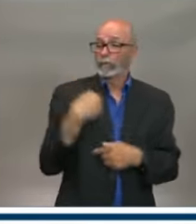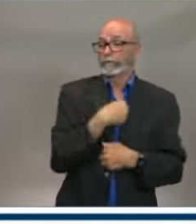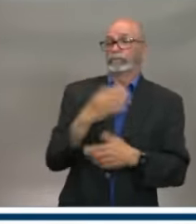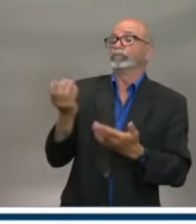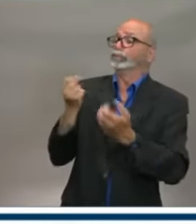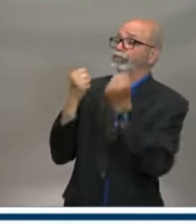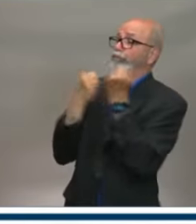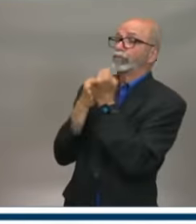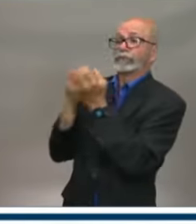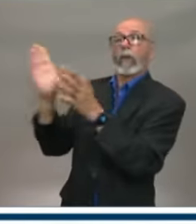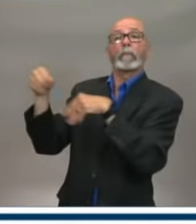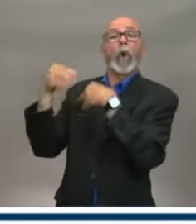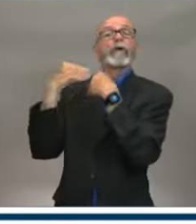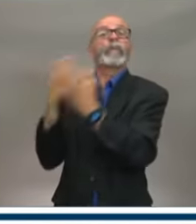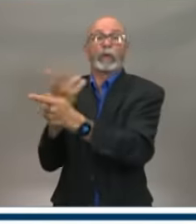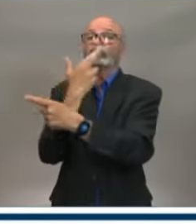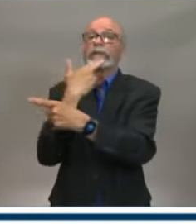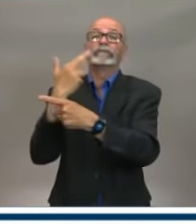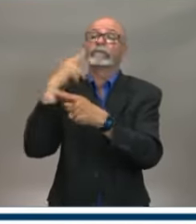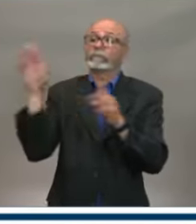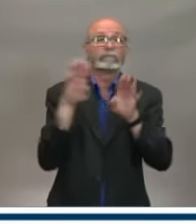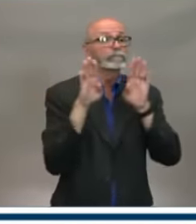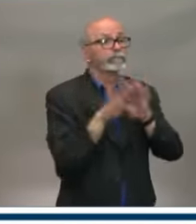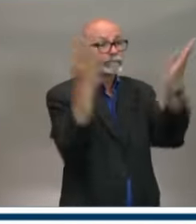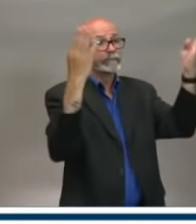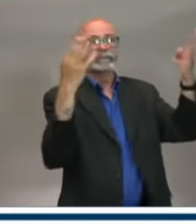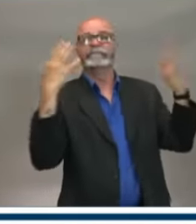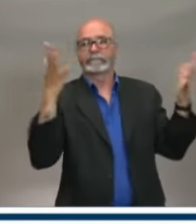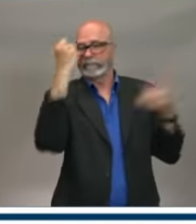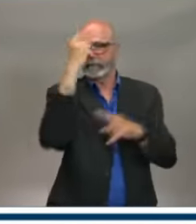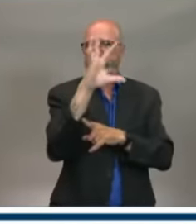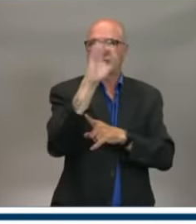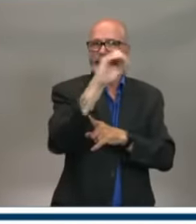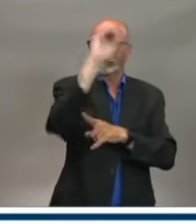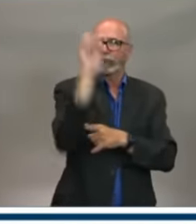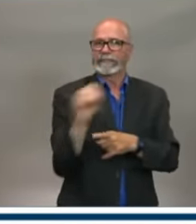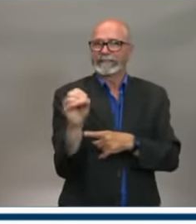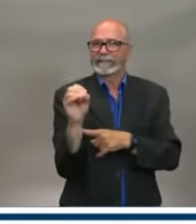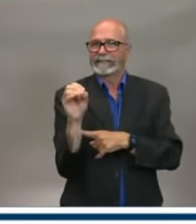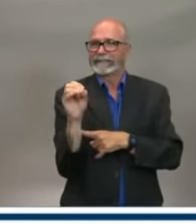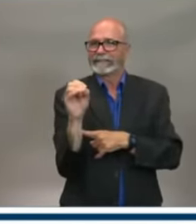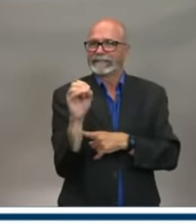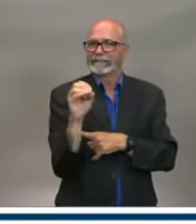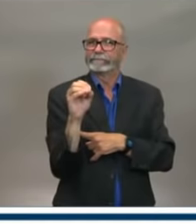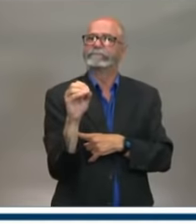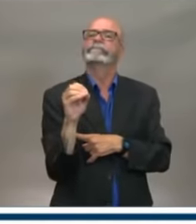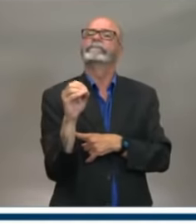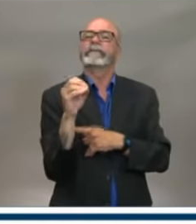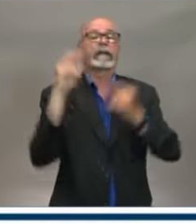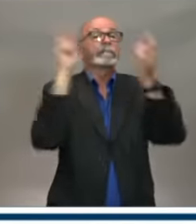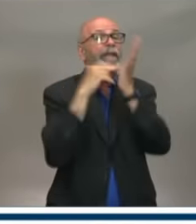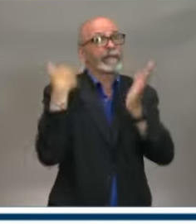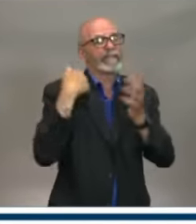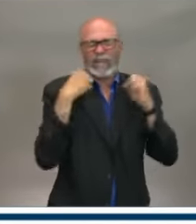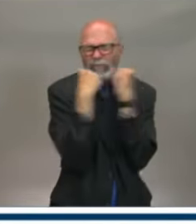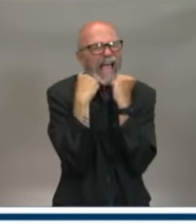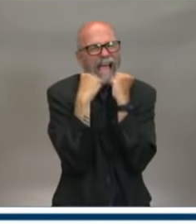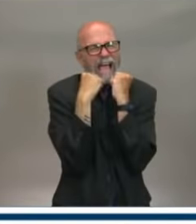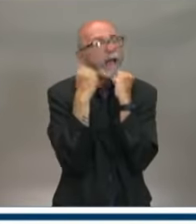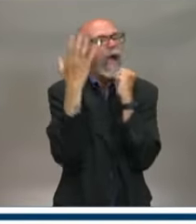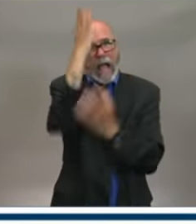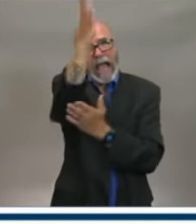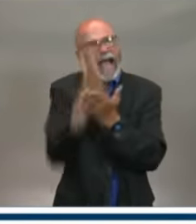would open to a maximum of their 50% capacity, knowing that they always have to limit their numbers so they can maintain that